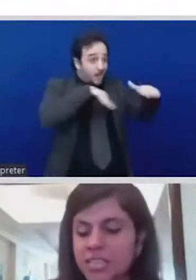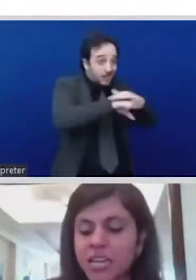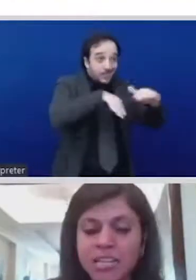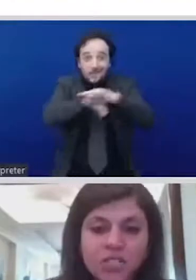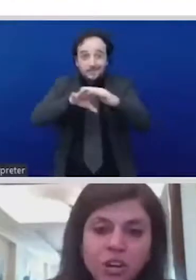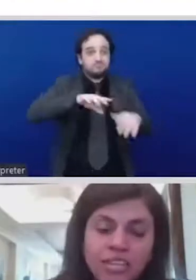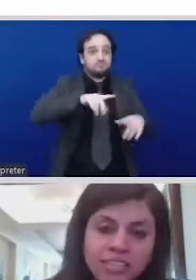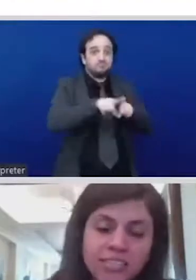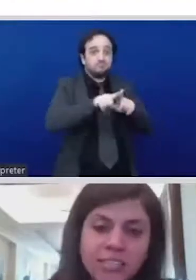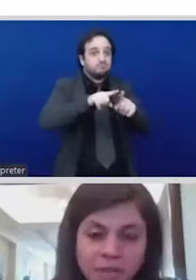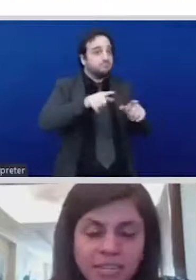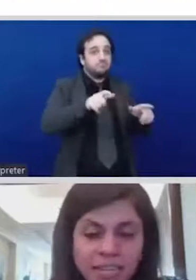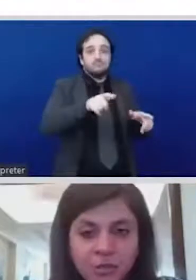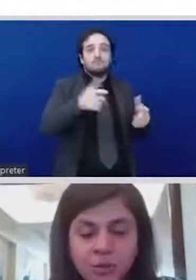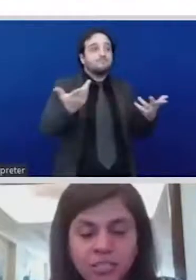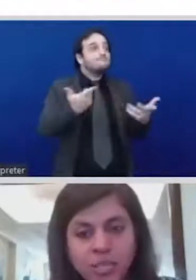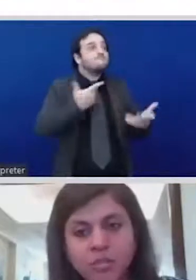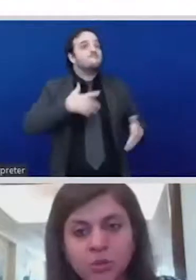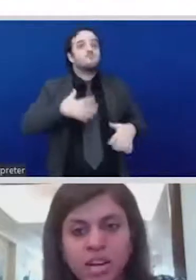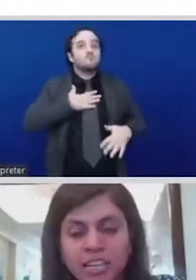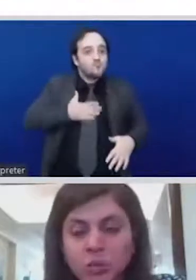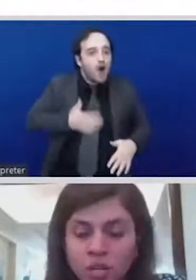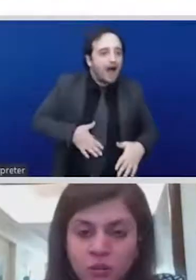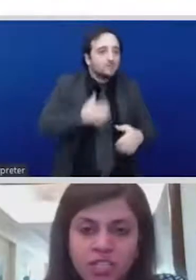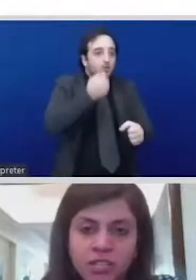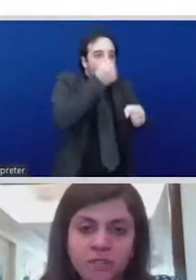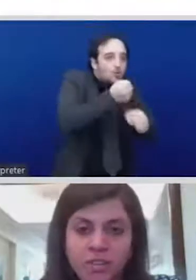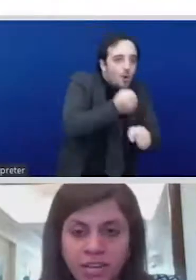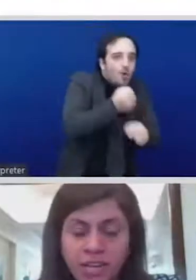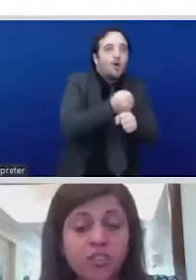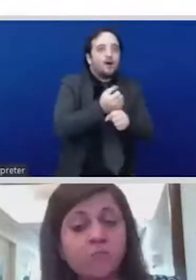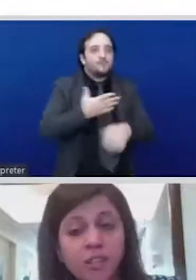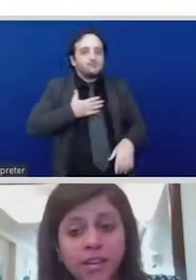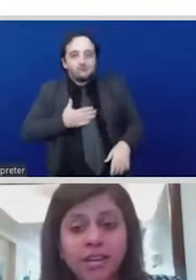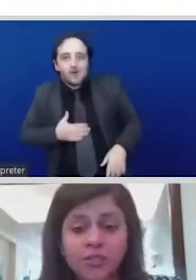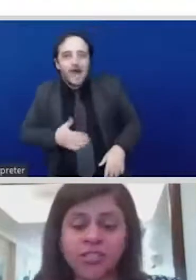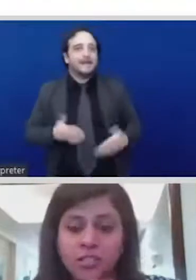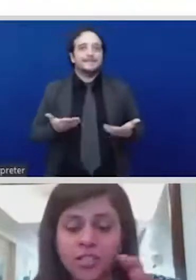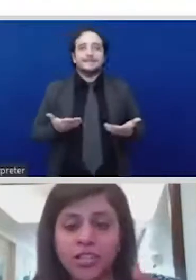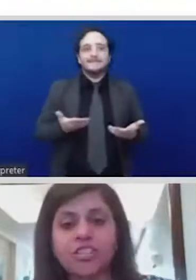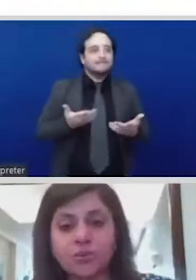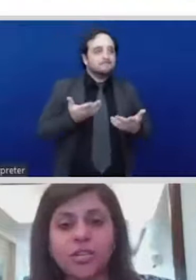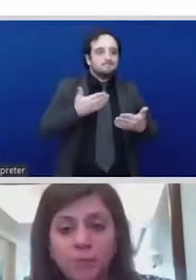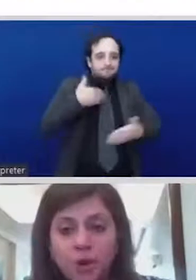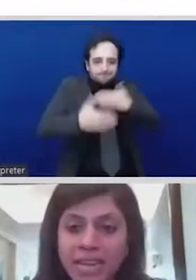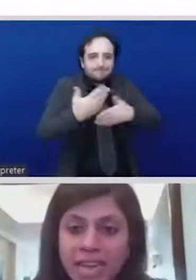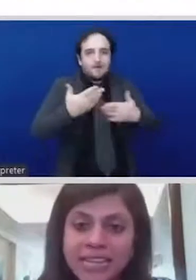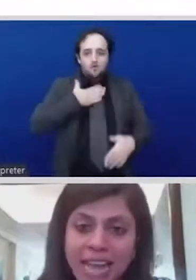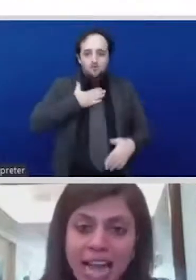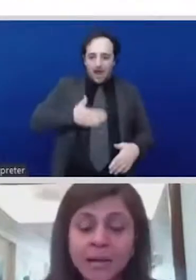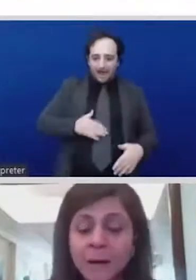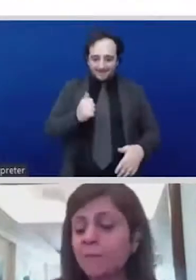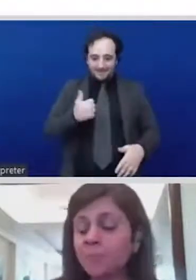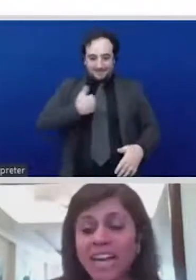does not necessarily mean that you know it's equal to right to work which is under Manrega because Manrega which is the National Rural Employment Guarantee